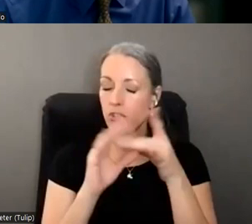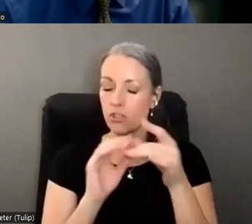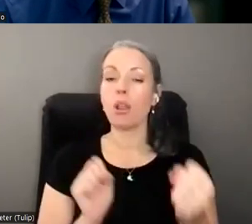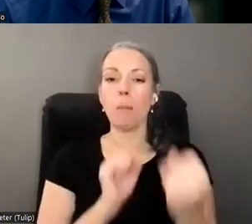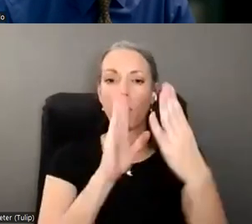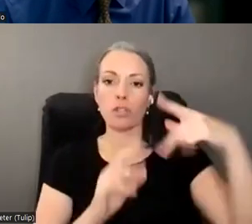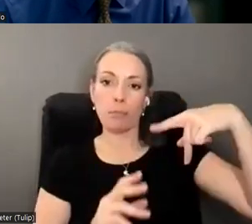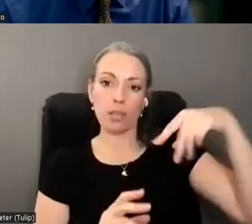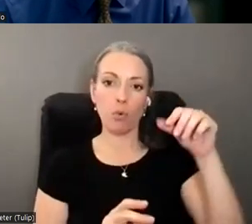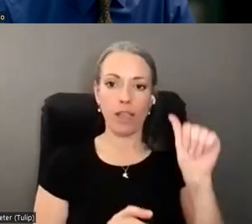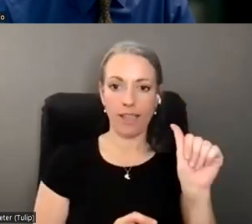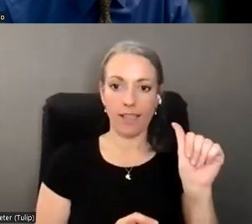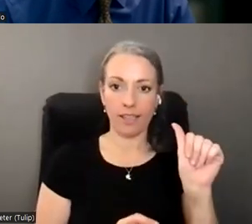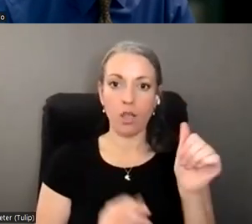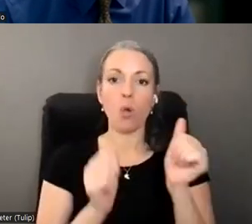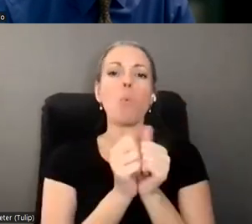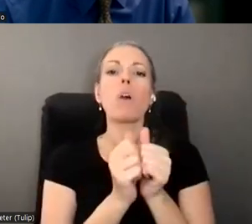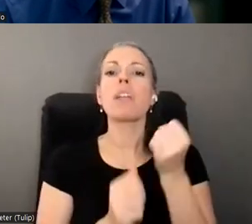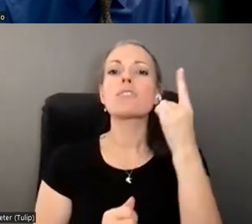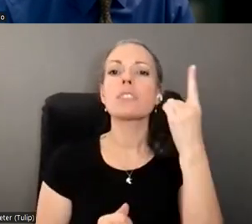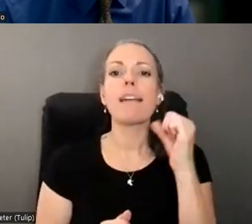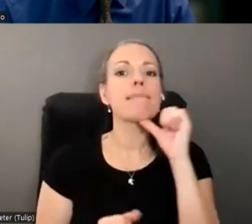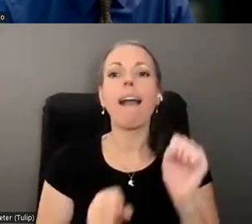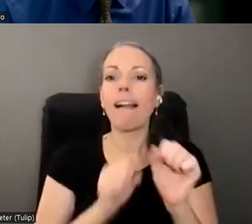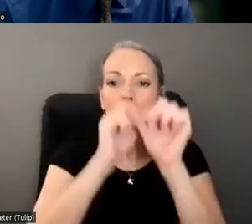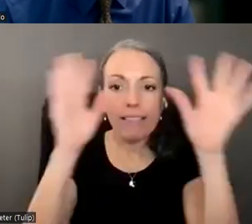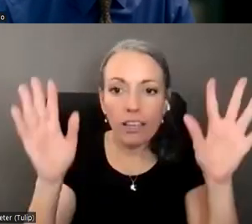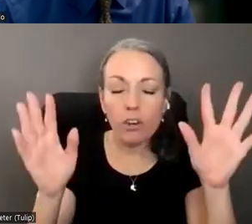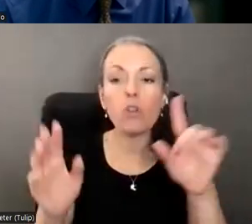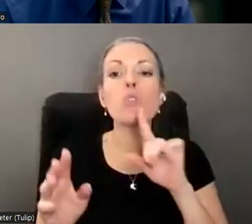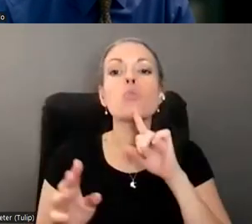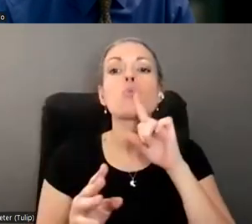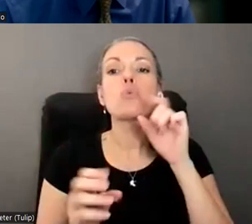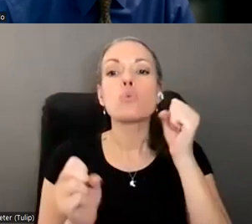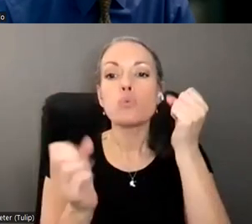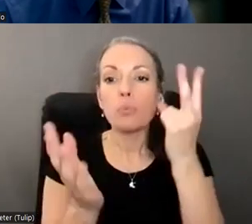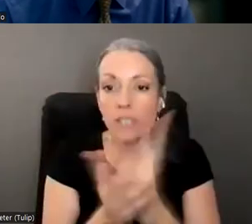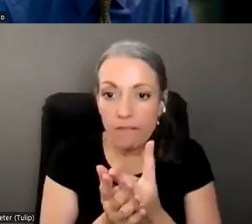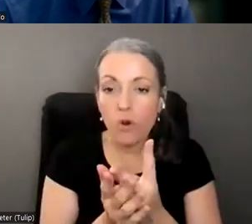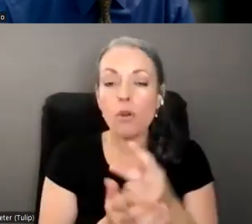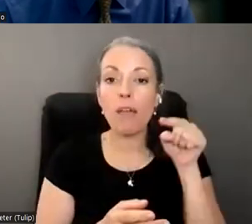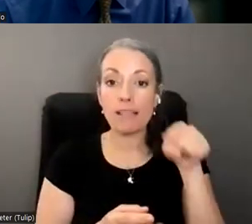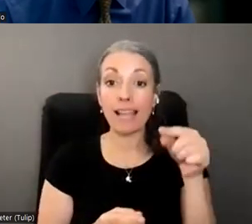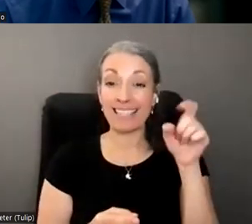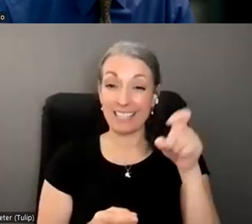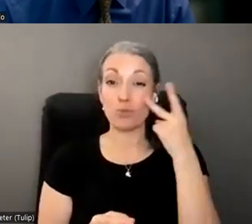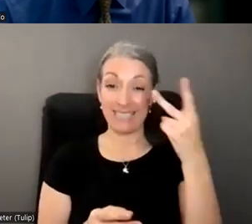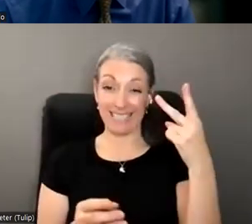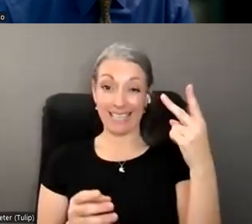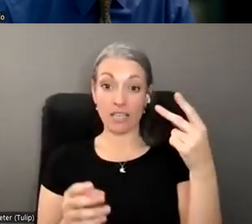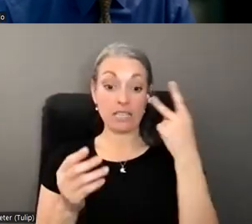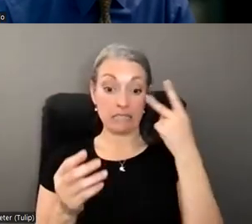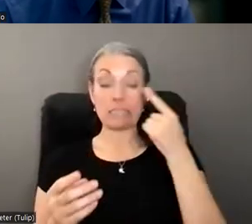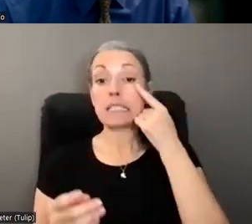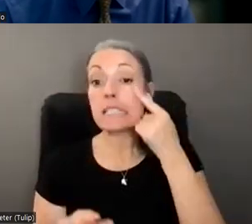attorney, um, with the understanding that it's not clear if it's valid or not. So I would need to get a copy of it to even see what was going on